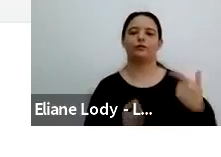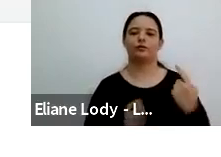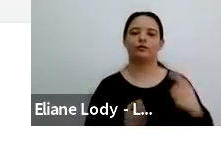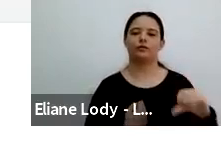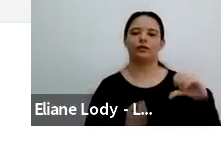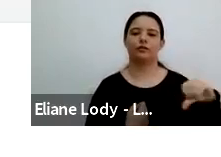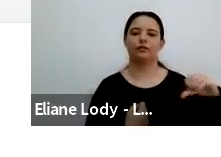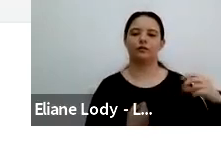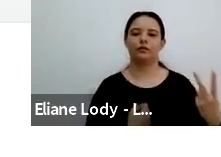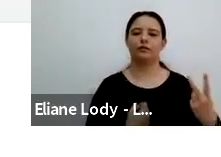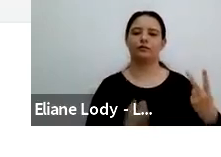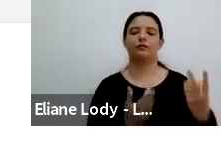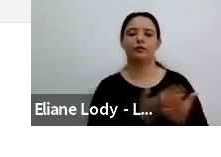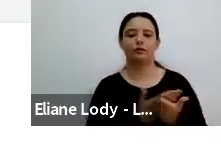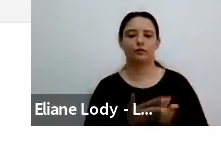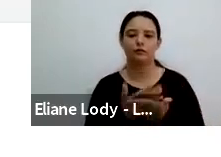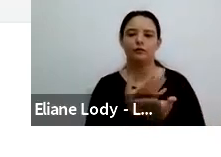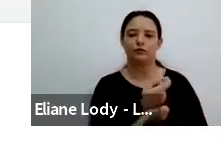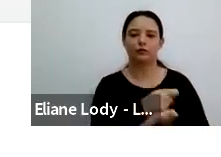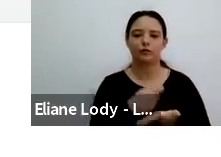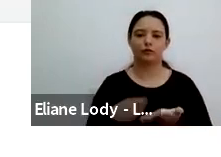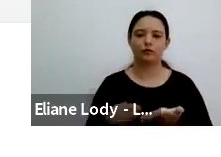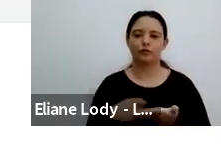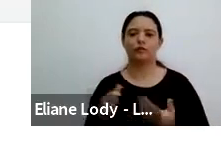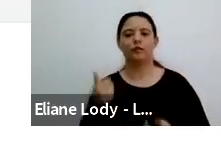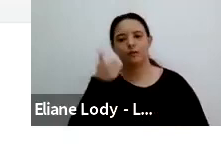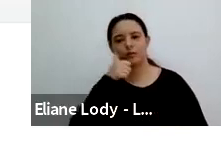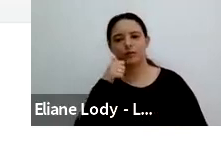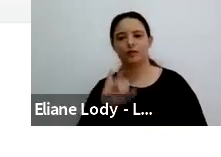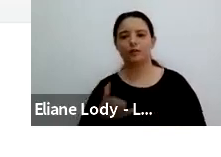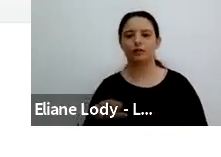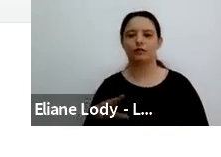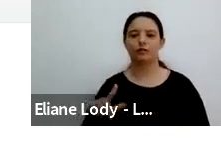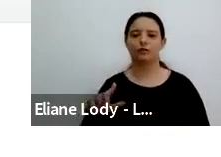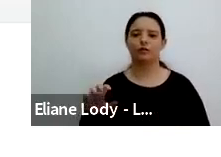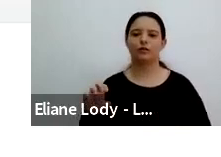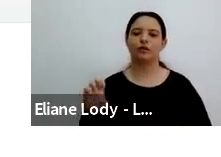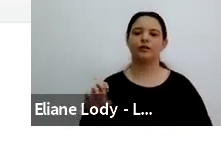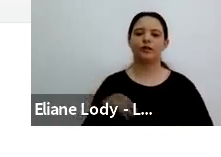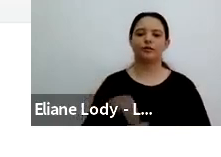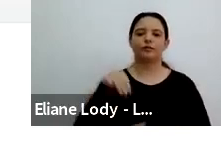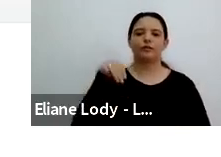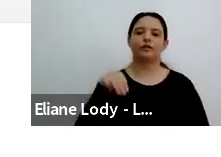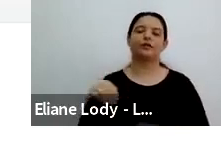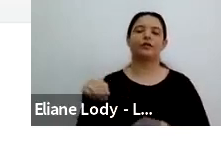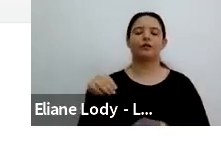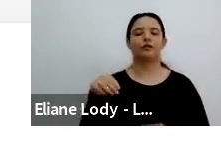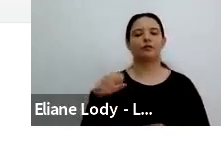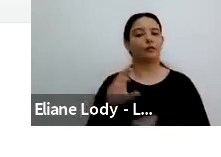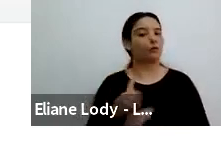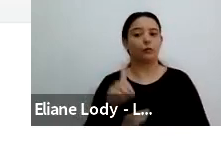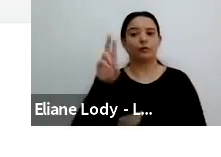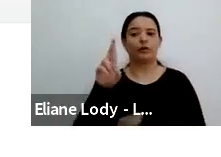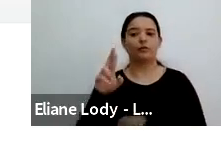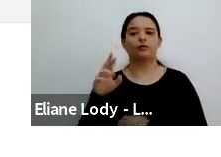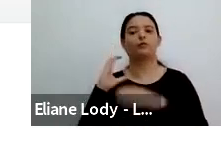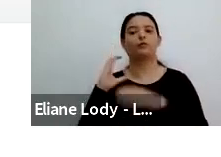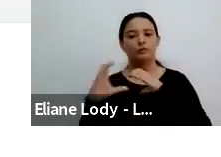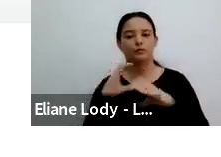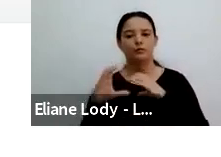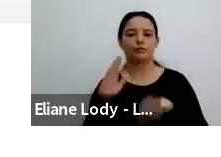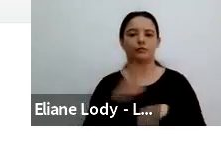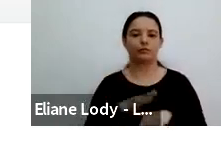Julie then pursued her PhD in communication and then joined the faculty in speech and hearing sciences at UIUC in